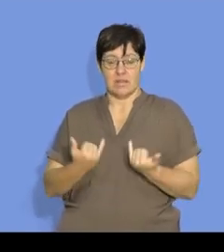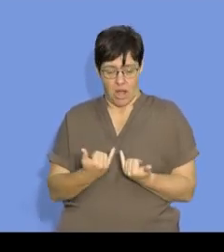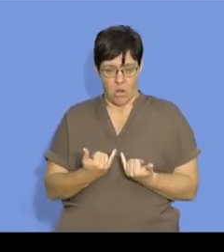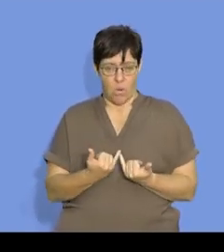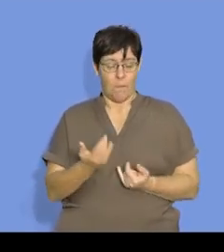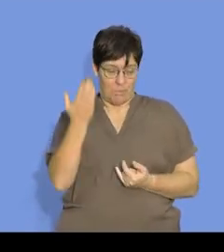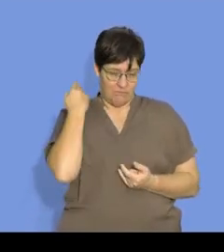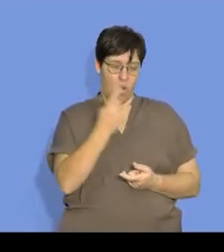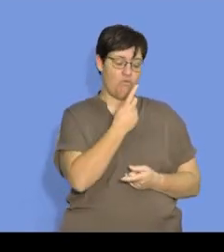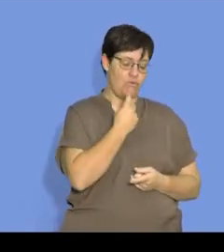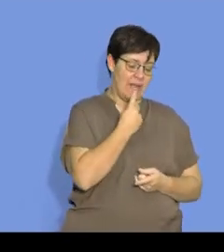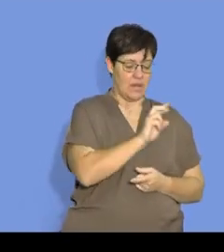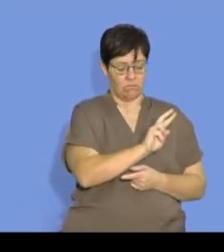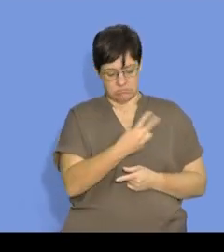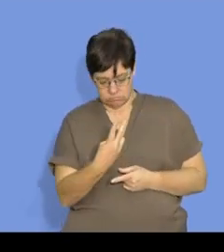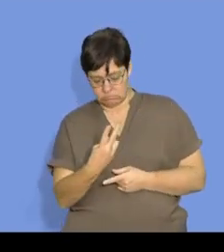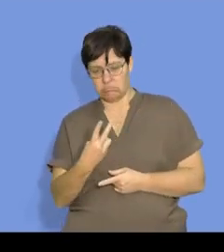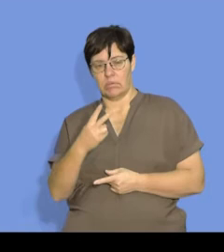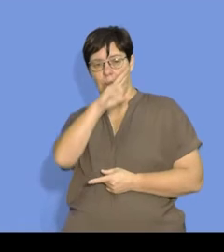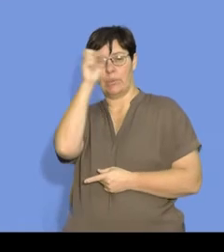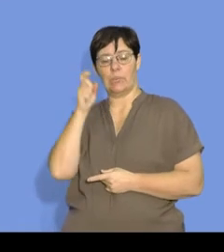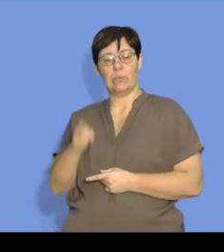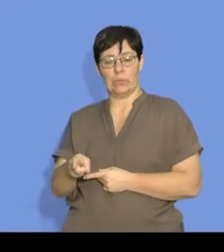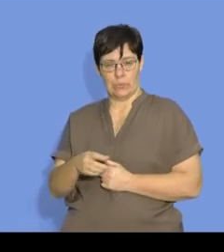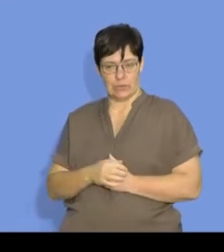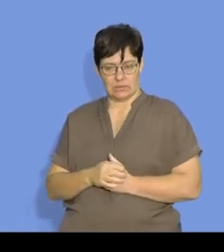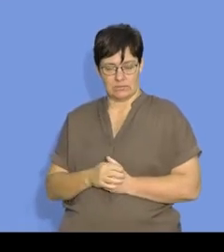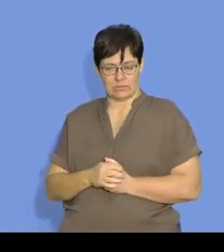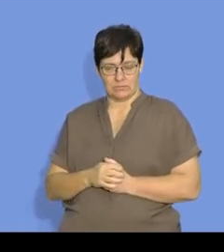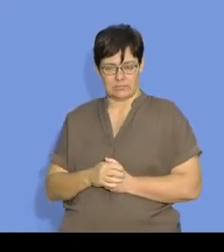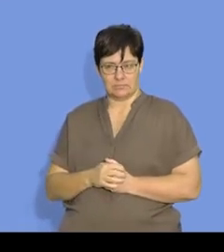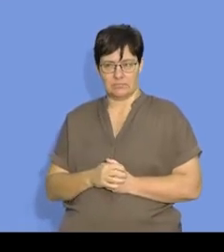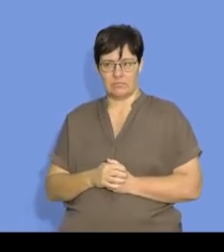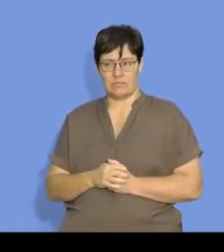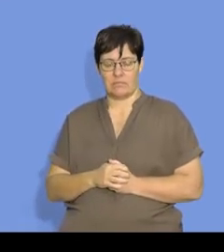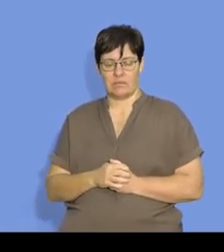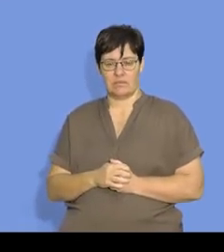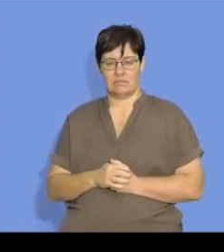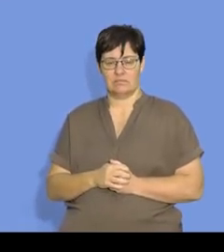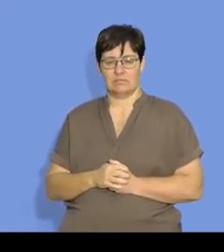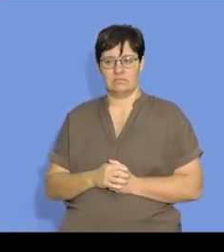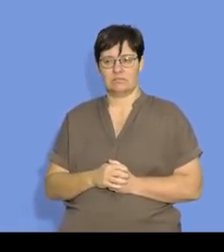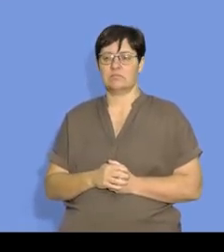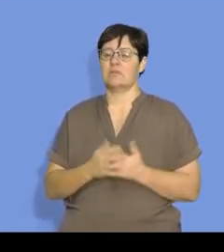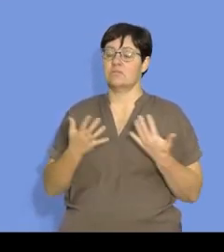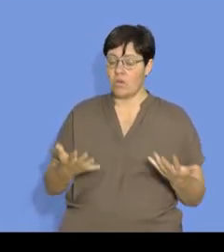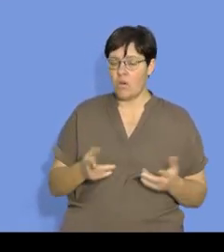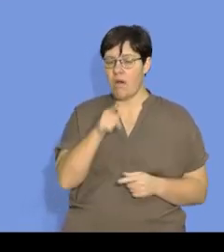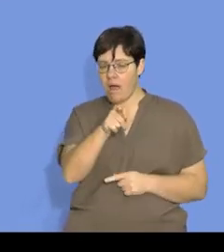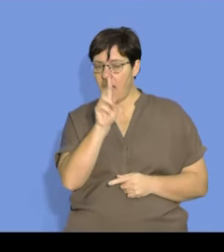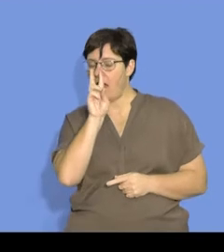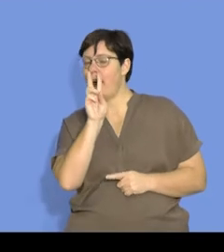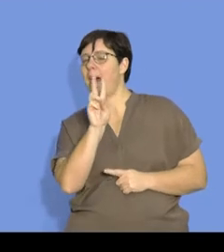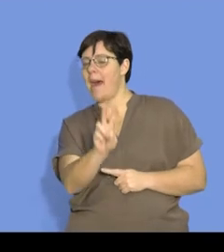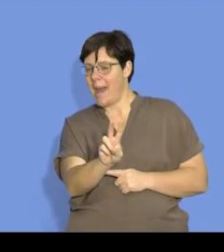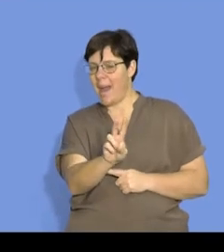is now particle B. And we use red, and the reactant and blue for the product, so that we